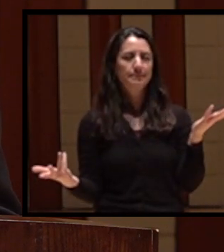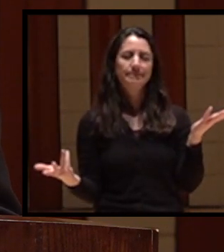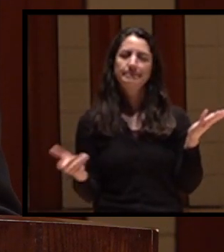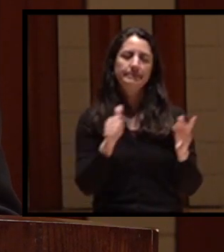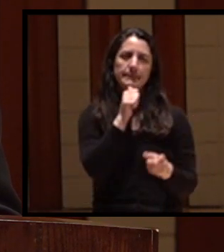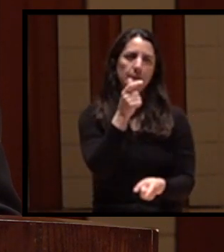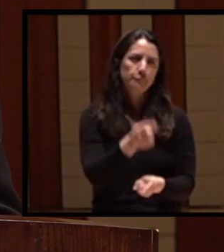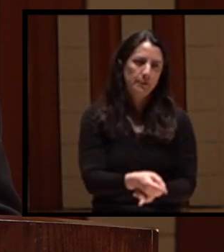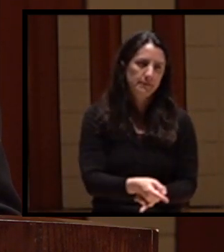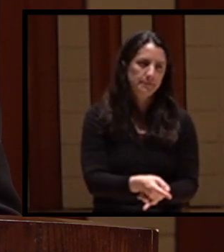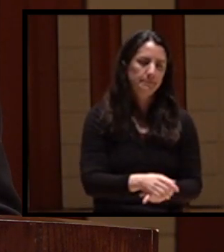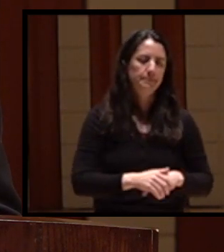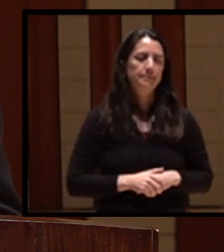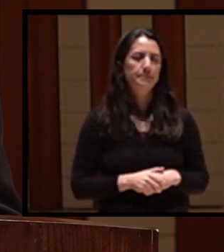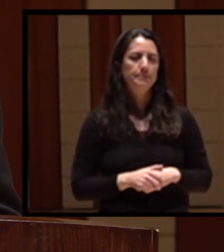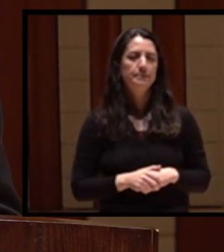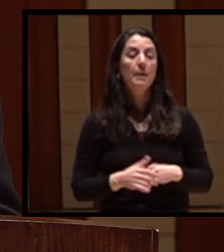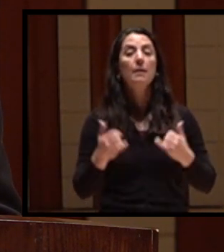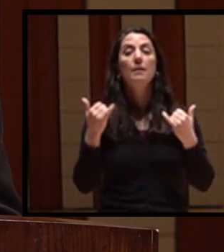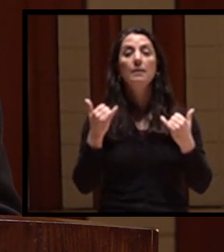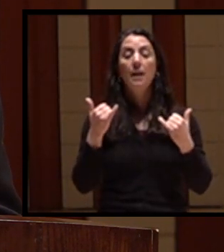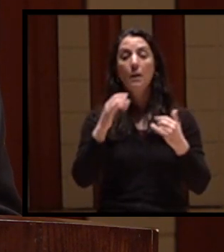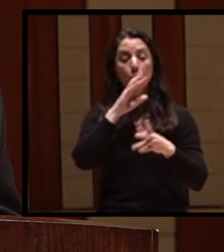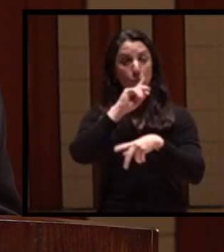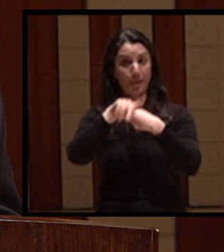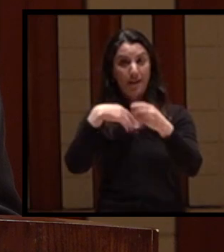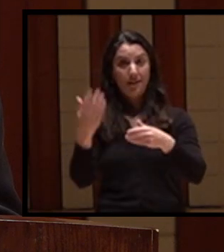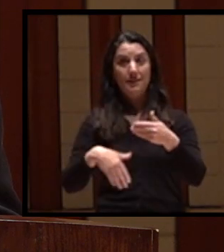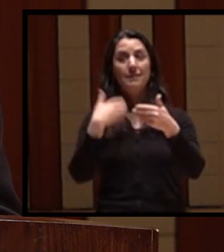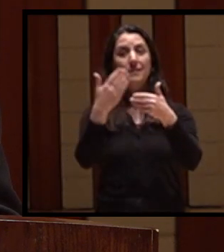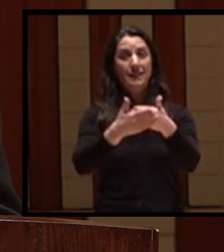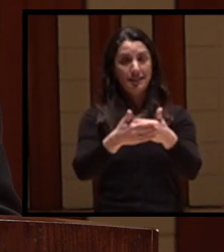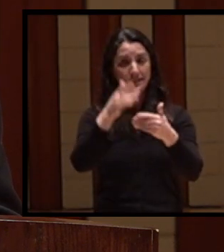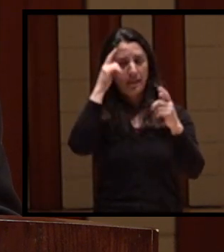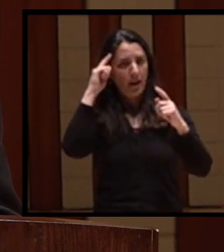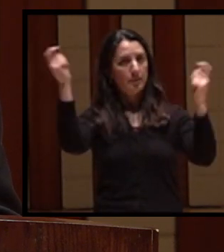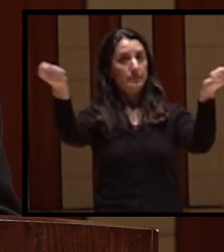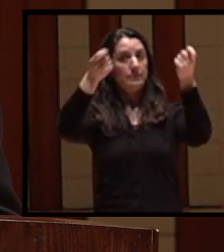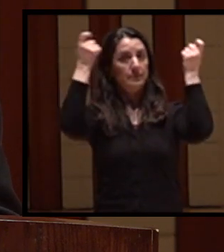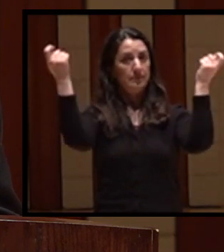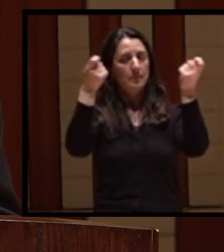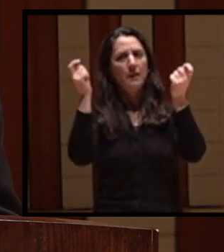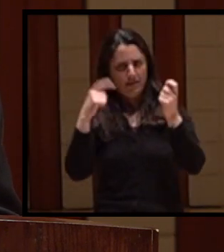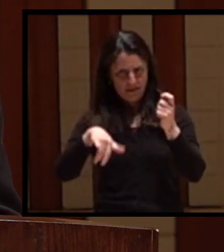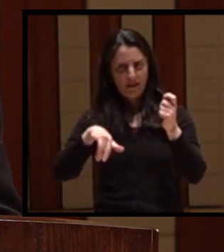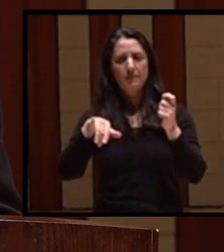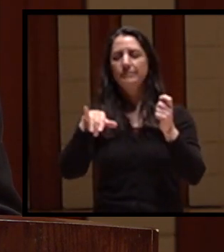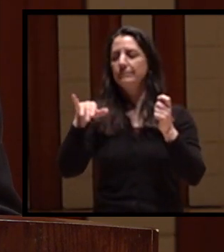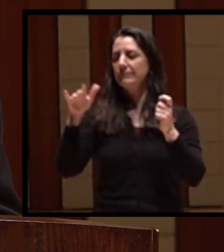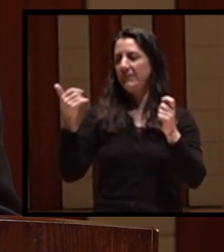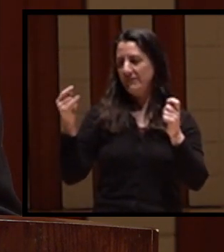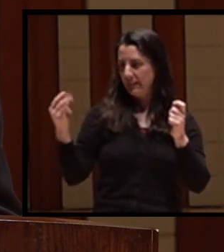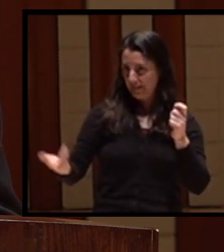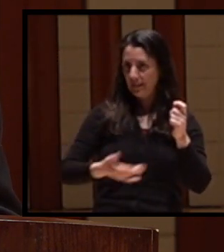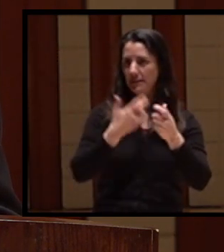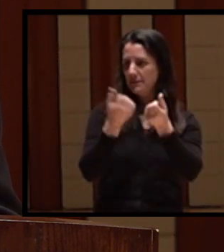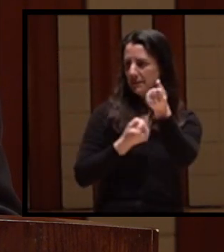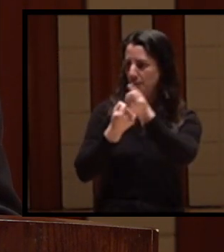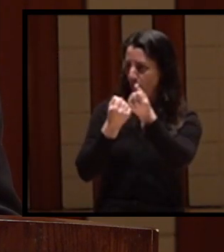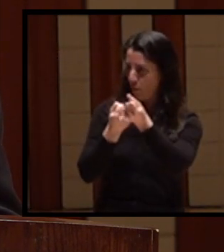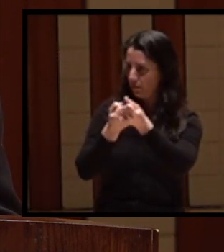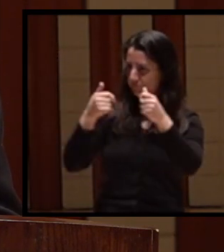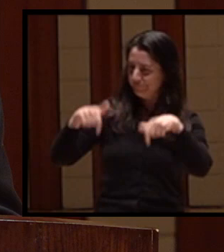And advocates for more events like this lecture you are here to attend tonight. Adriana's commitment to creating a better